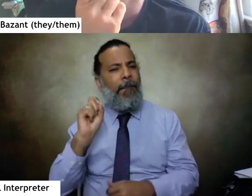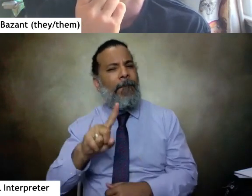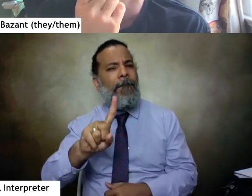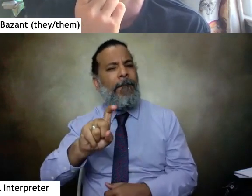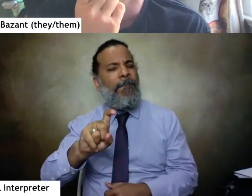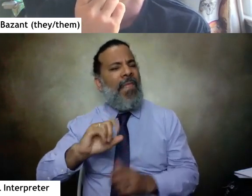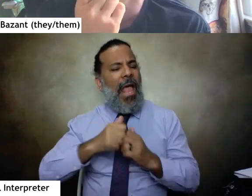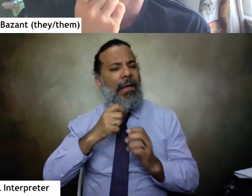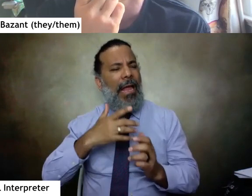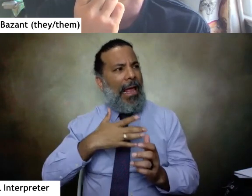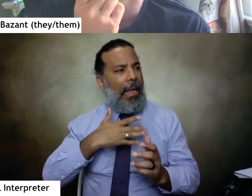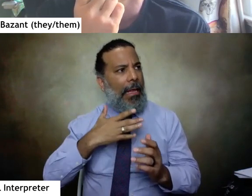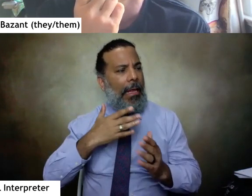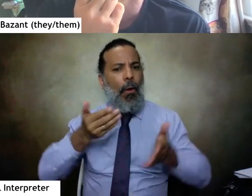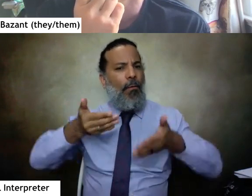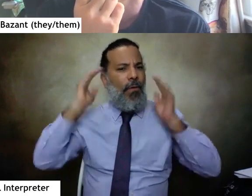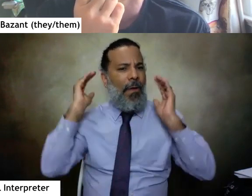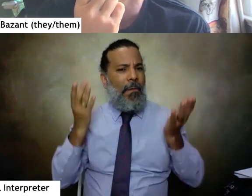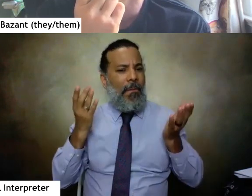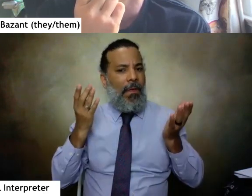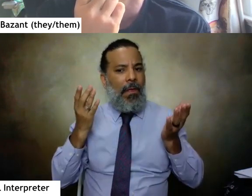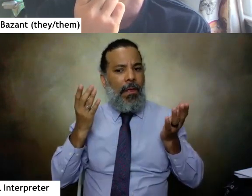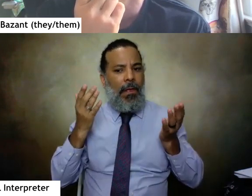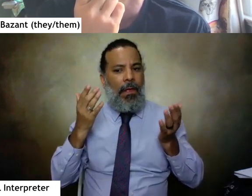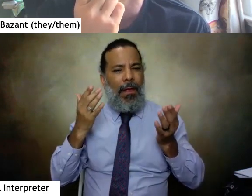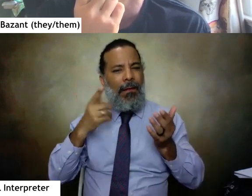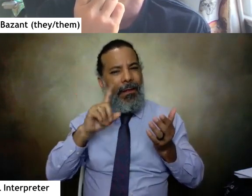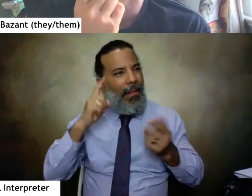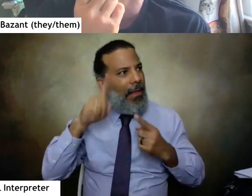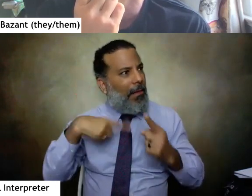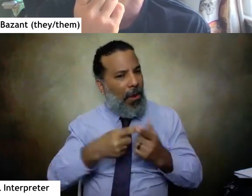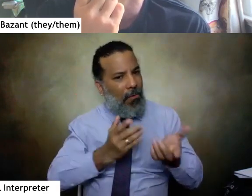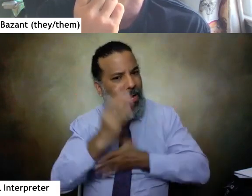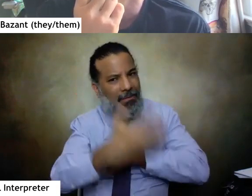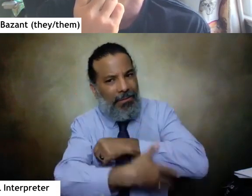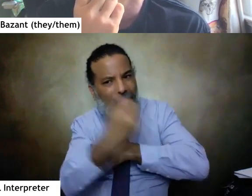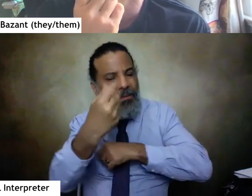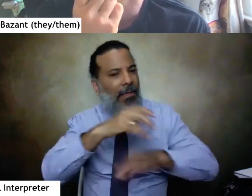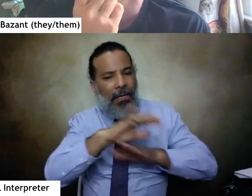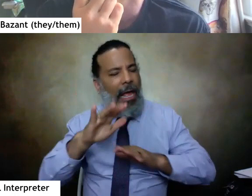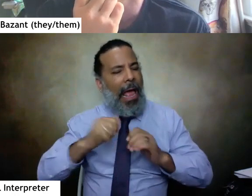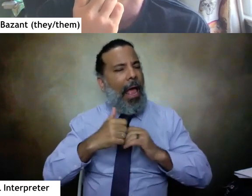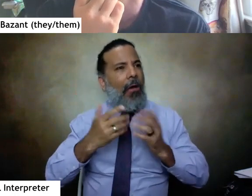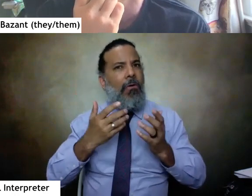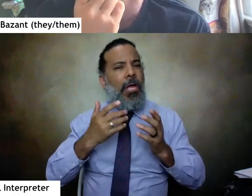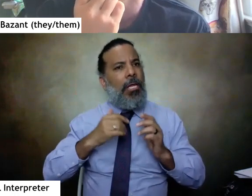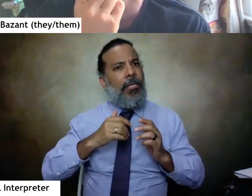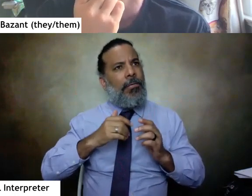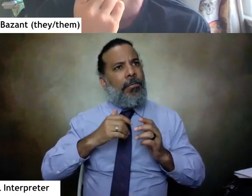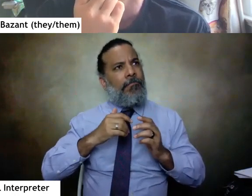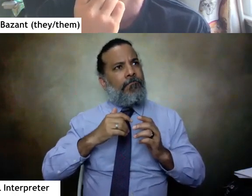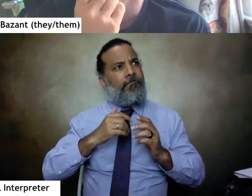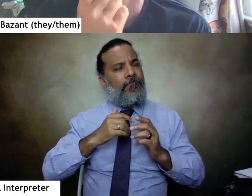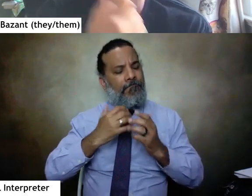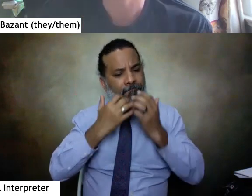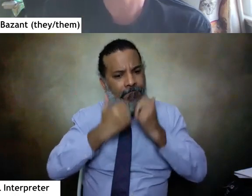get overwhelmed by fear of how rights are being taken away how do you find the hope to keep